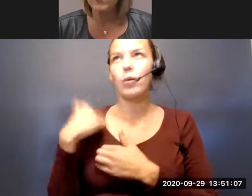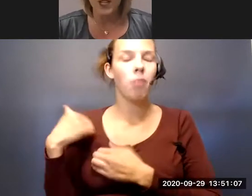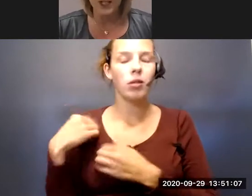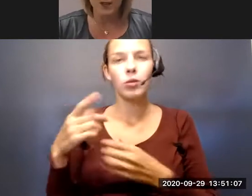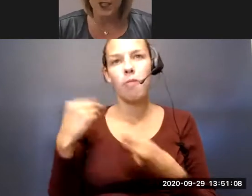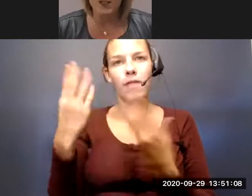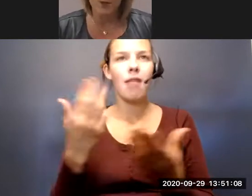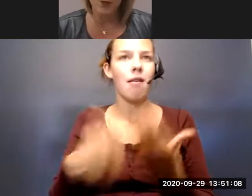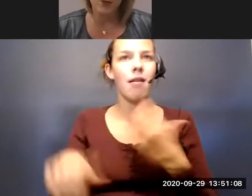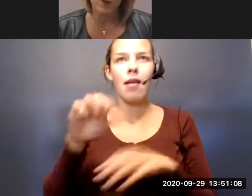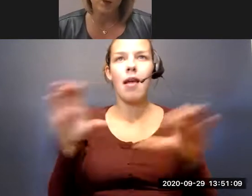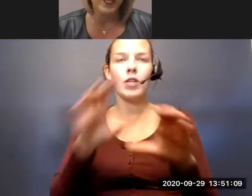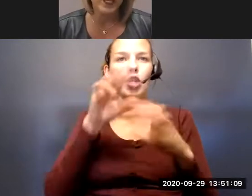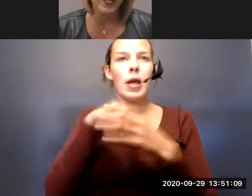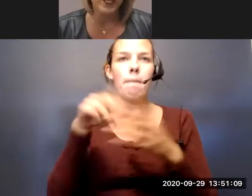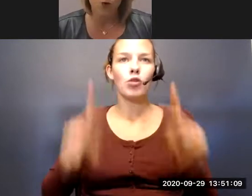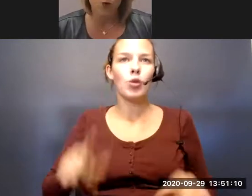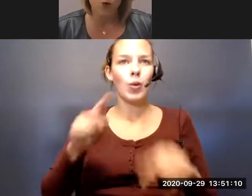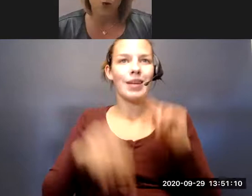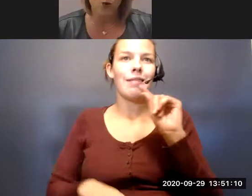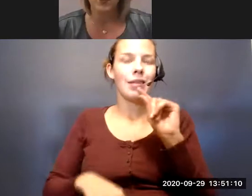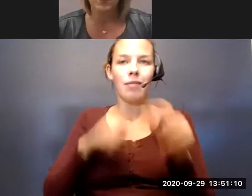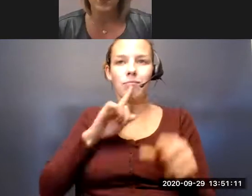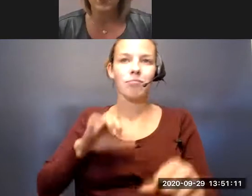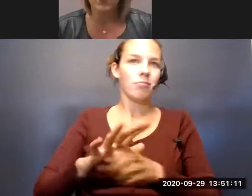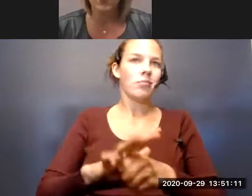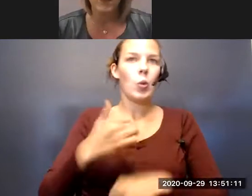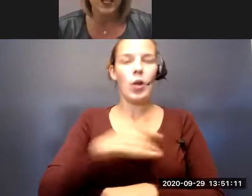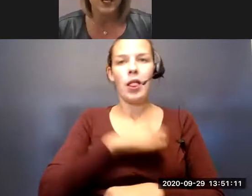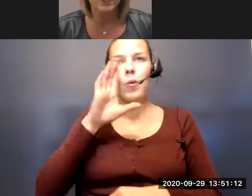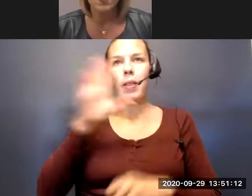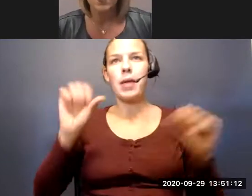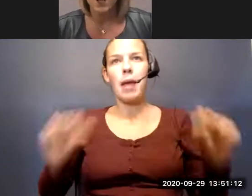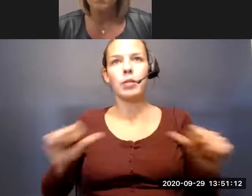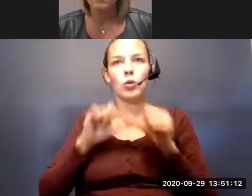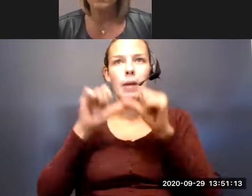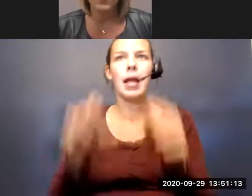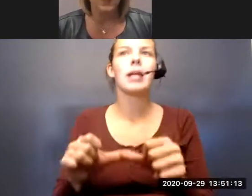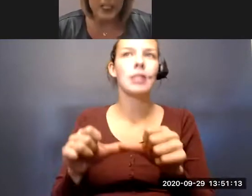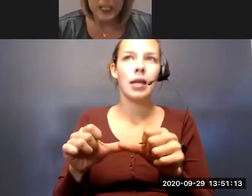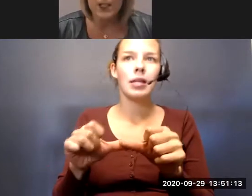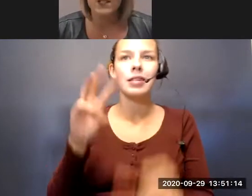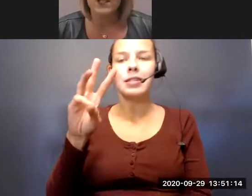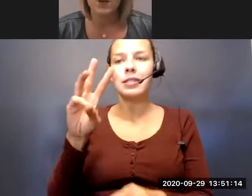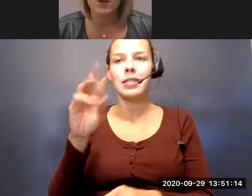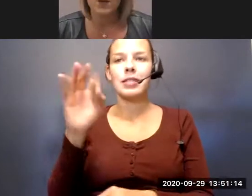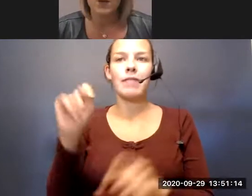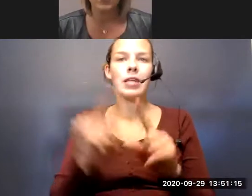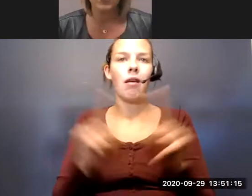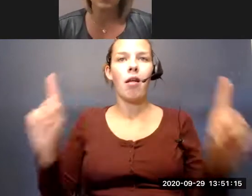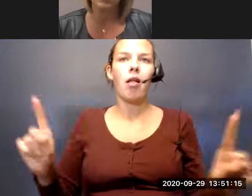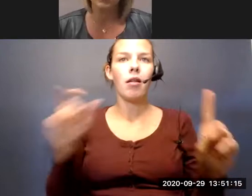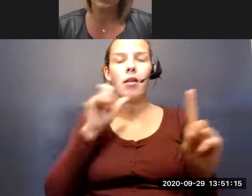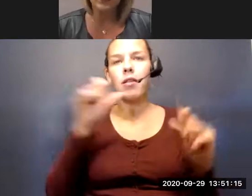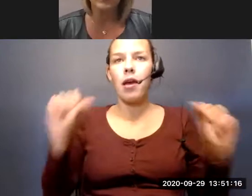any of those activities in person when we can't ensure that we're going to be able to maintain six feet of distance, that we're not able